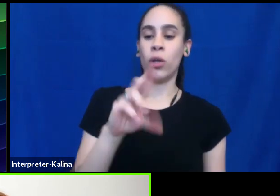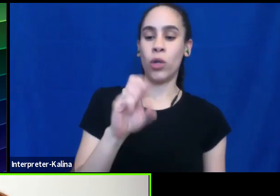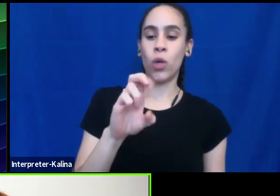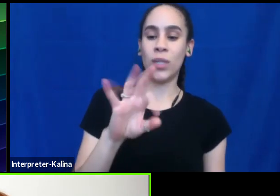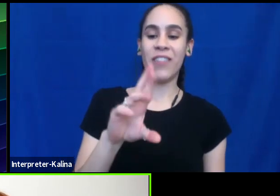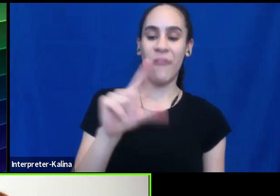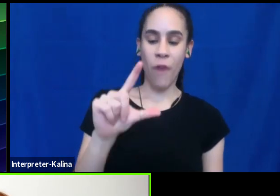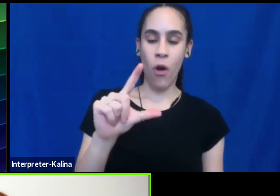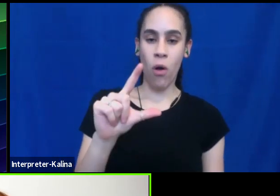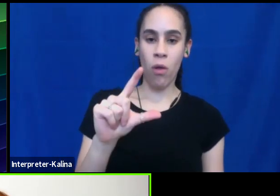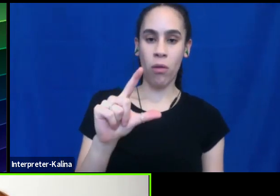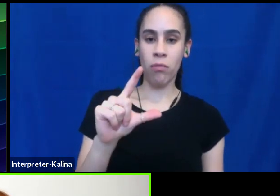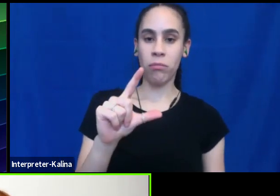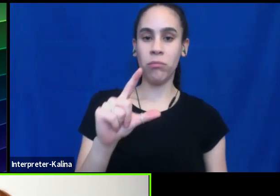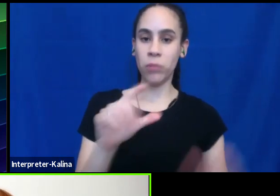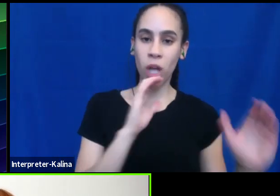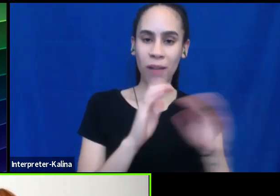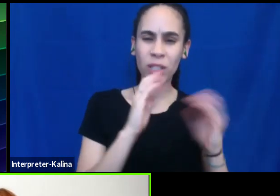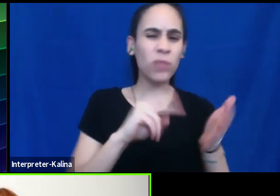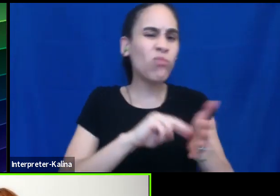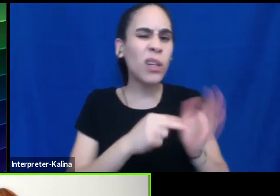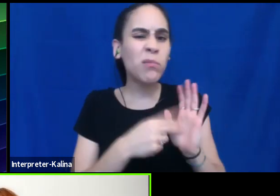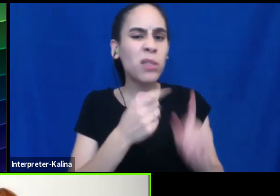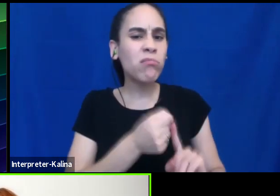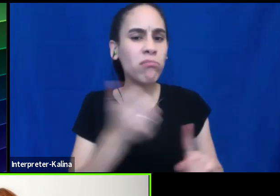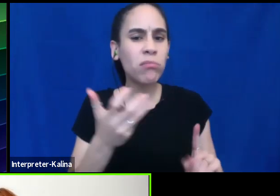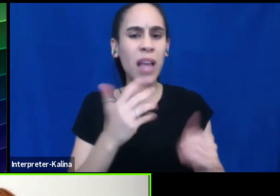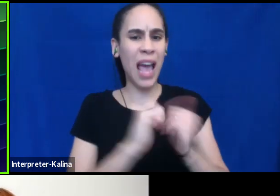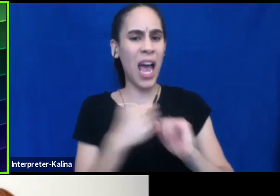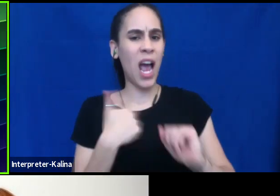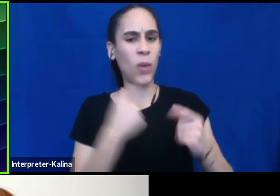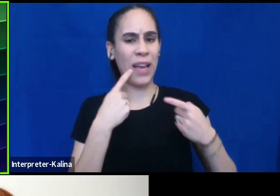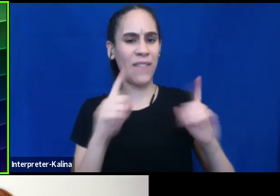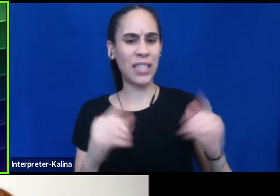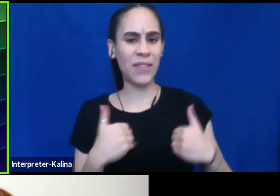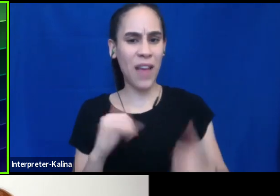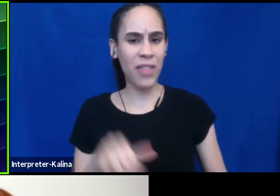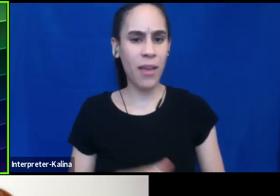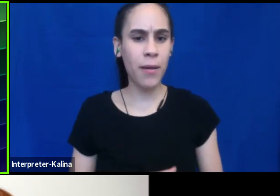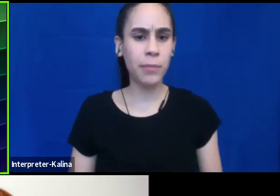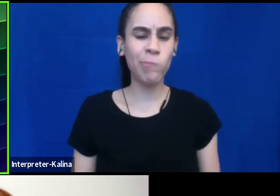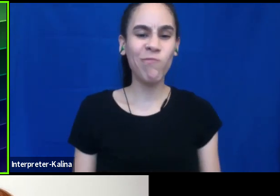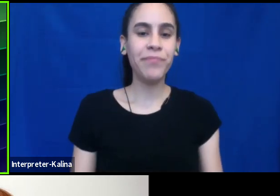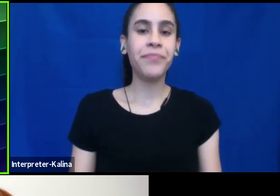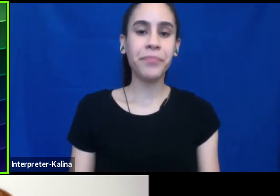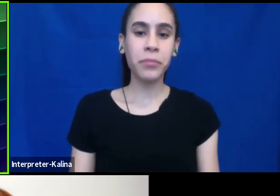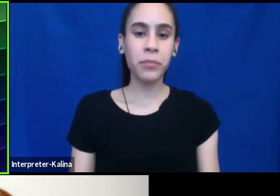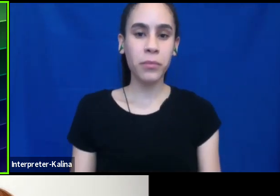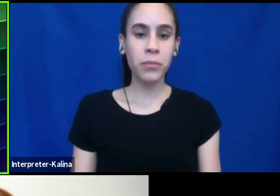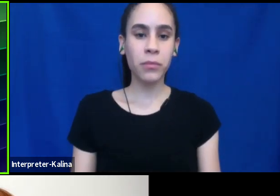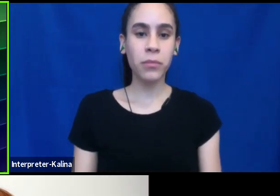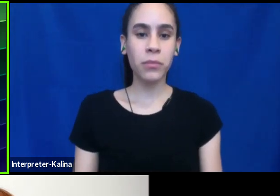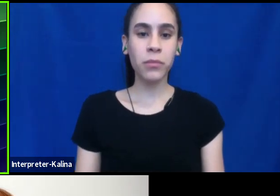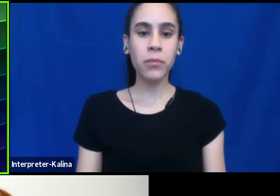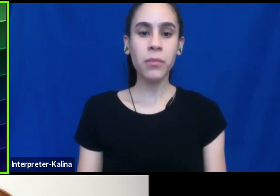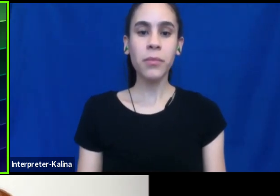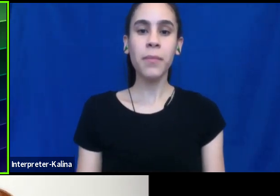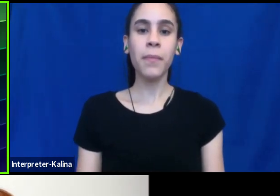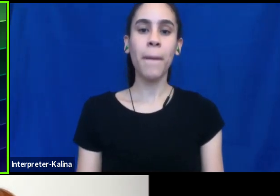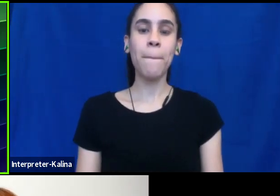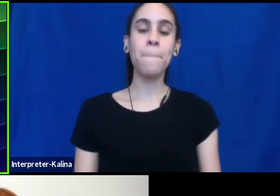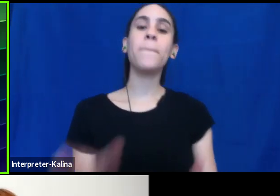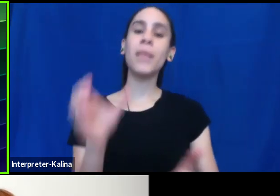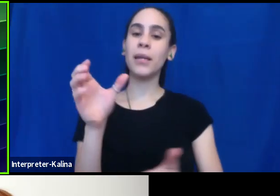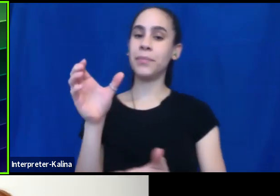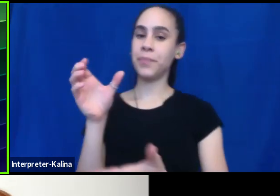that mean? How do we, how do we do that effectively? Yeah. Um, so, so, um, chapter seven of my book focuses